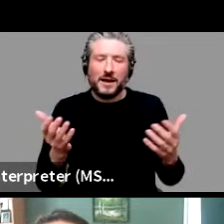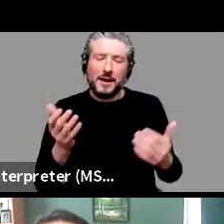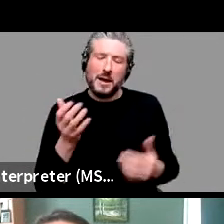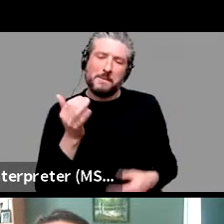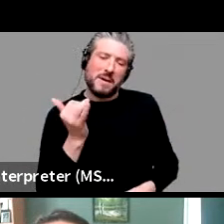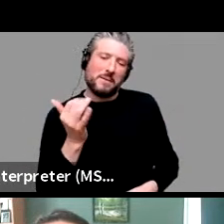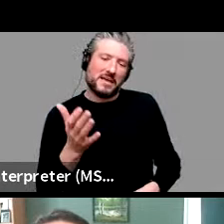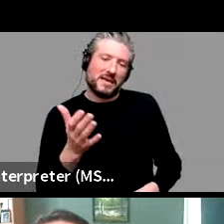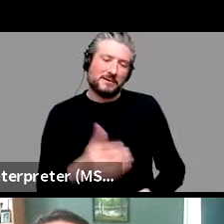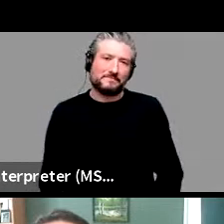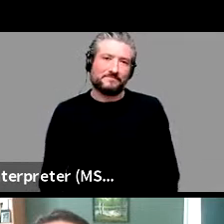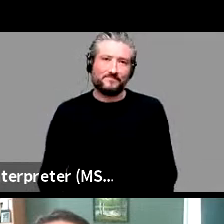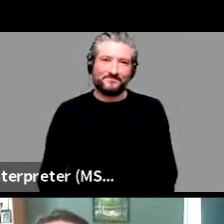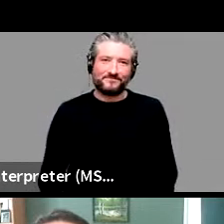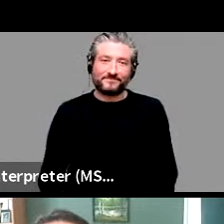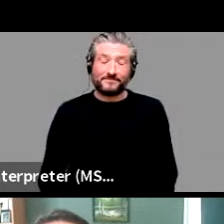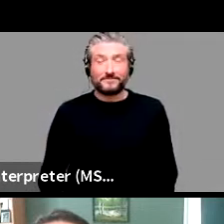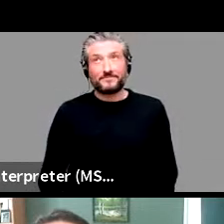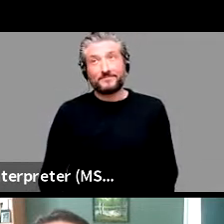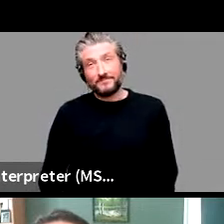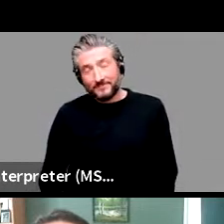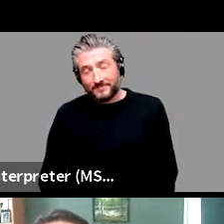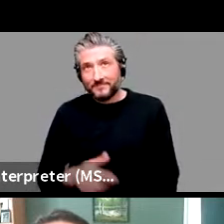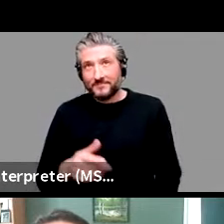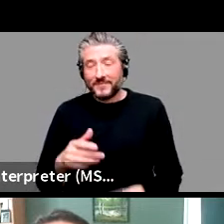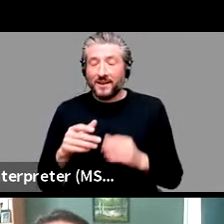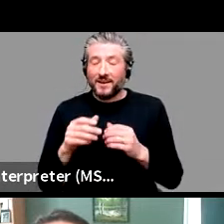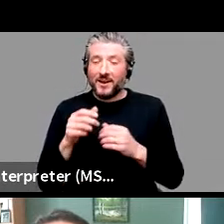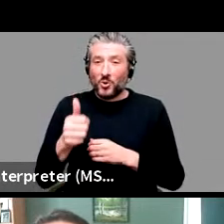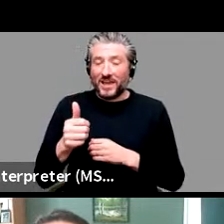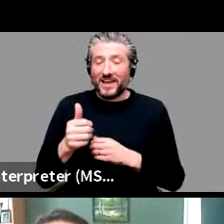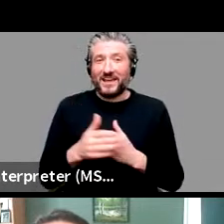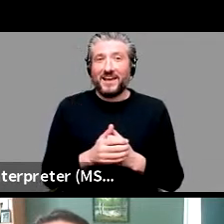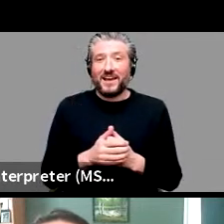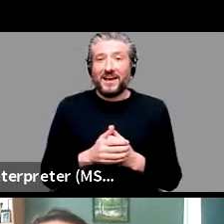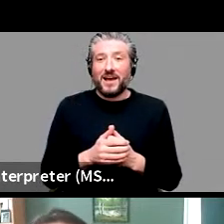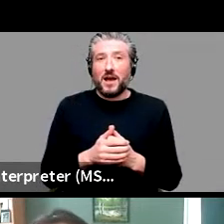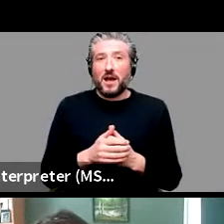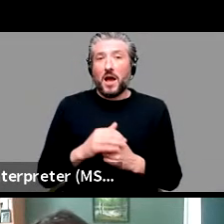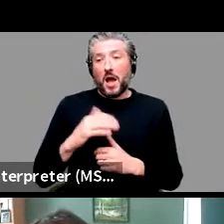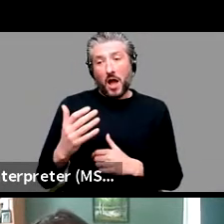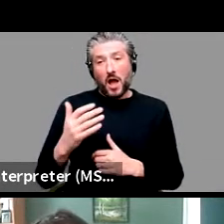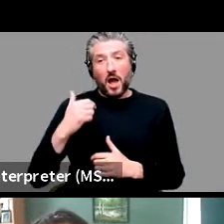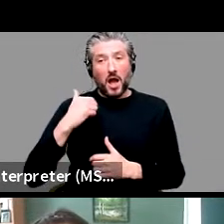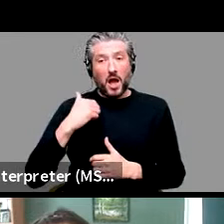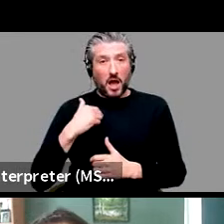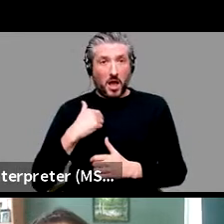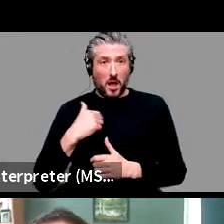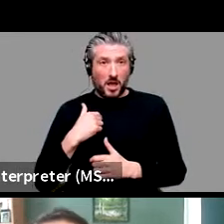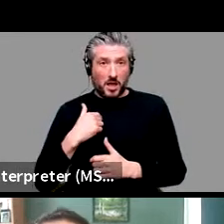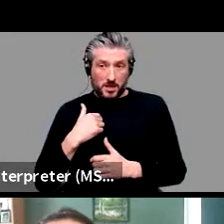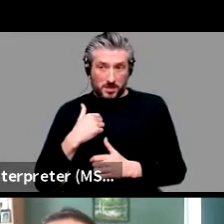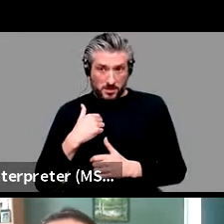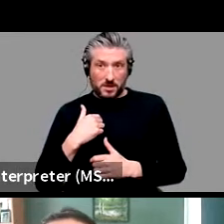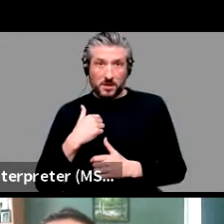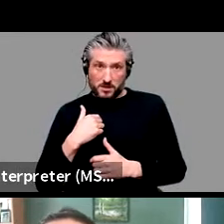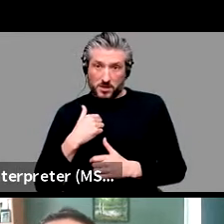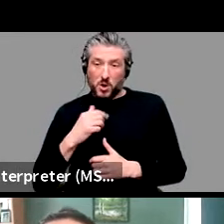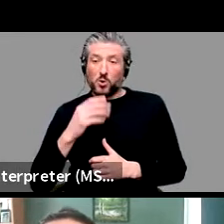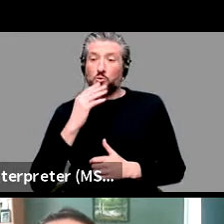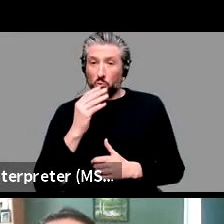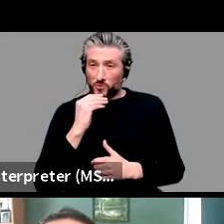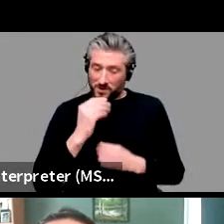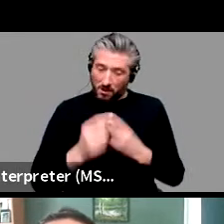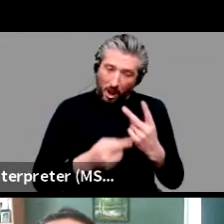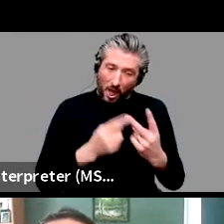so that's a great. Okay. So I, I did start with Koha, which is more balanced, right? But it's so much smaller. And